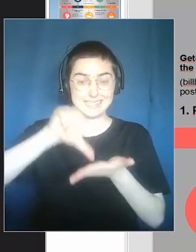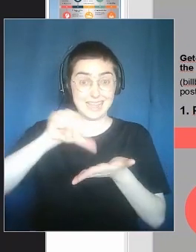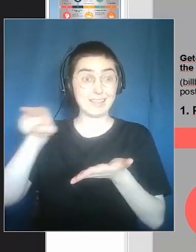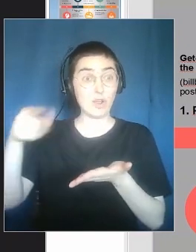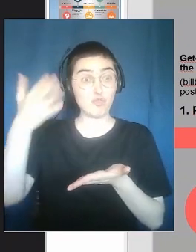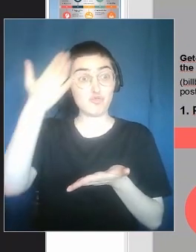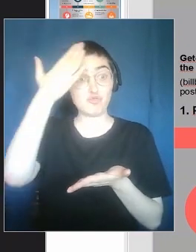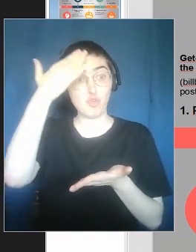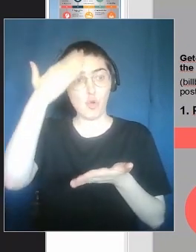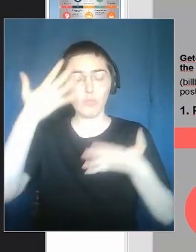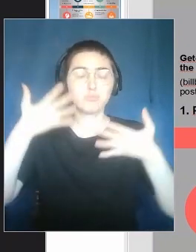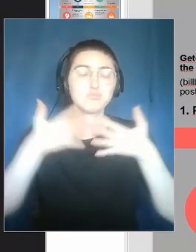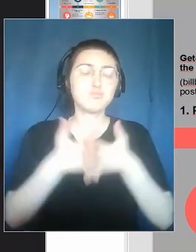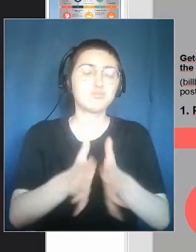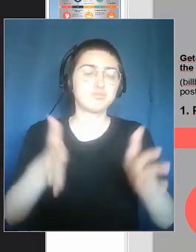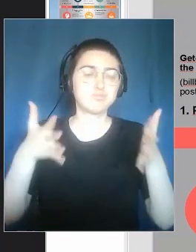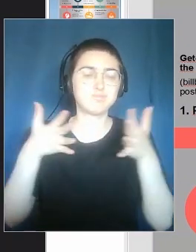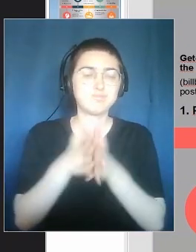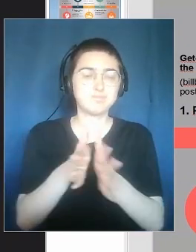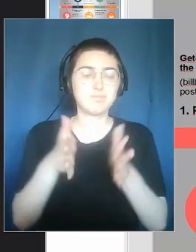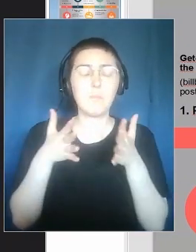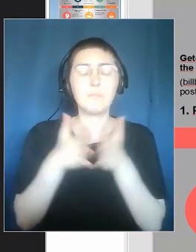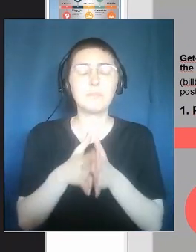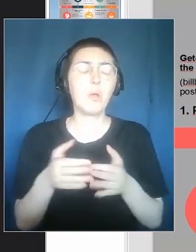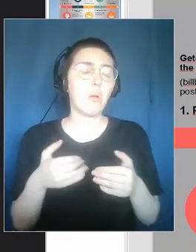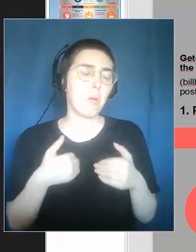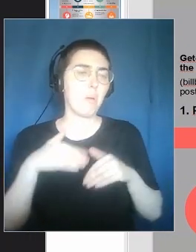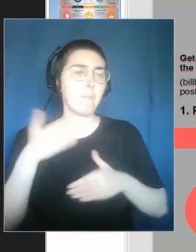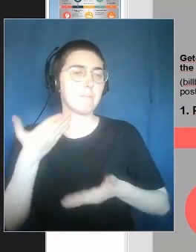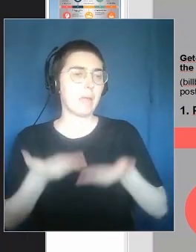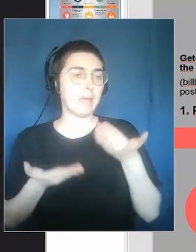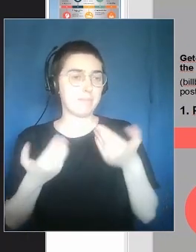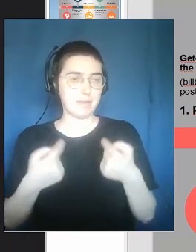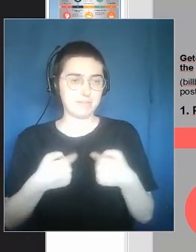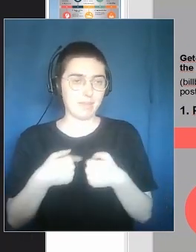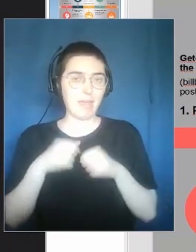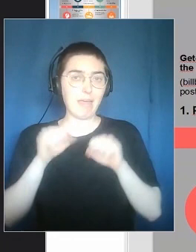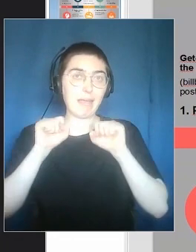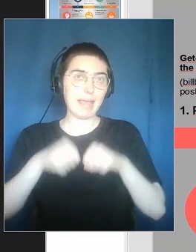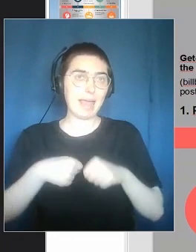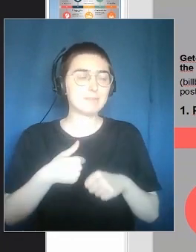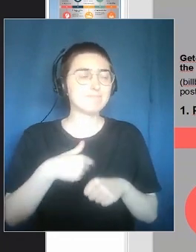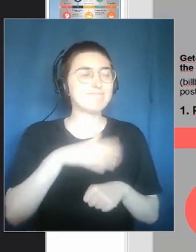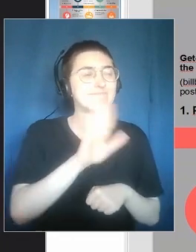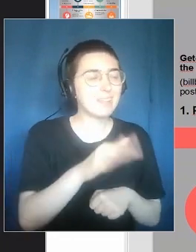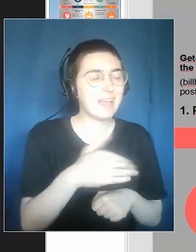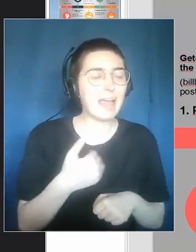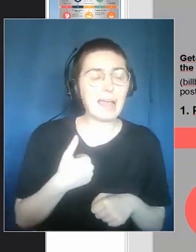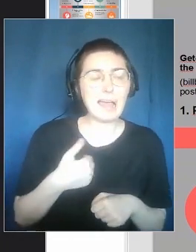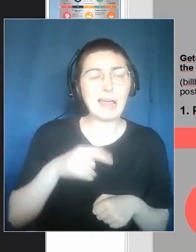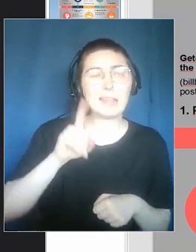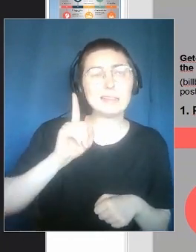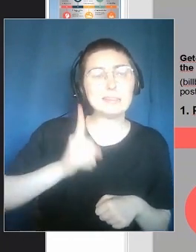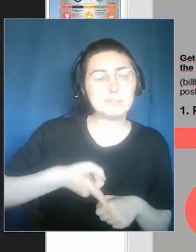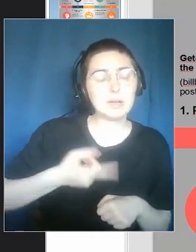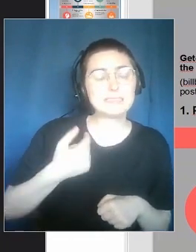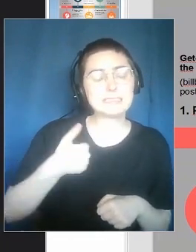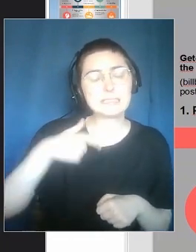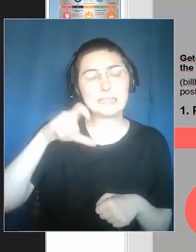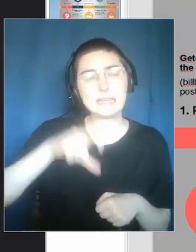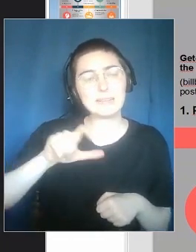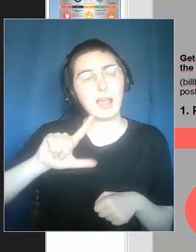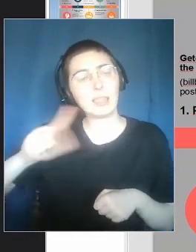city. Sometimes we say that we need other experts to add something more.